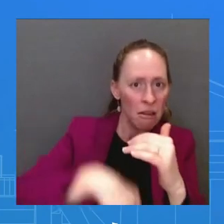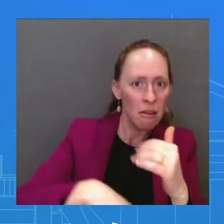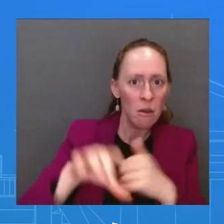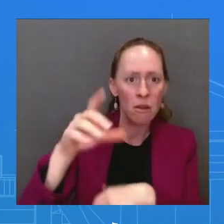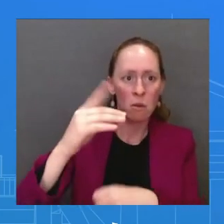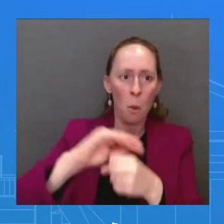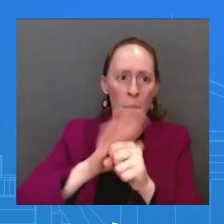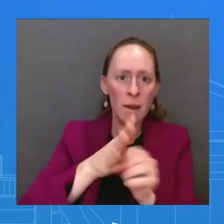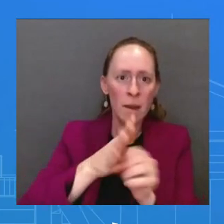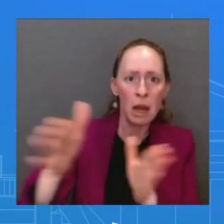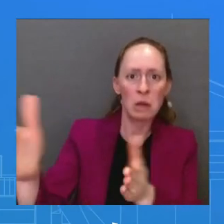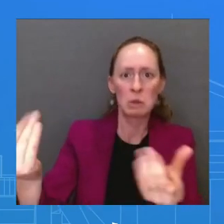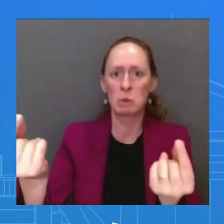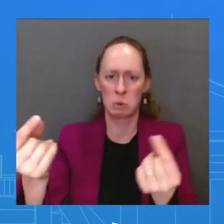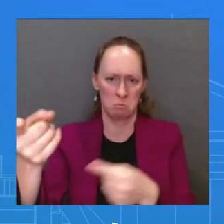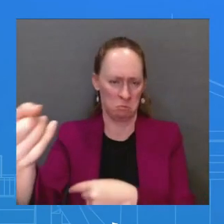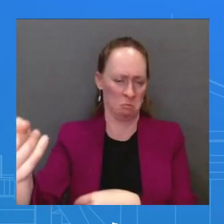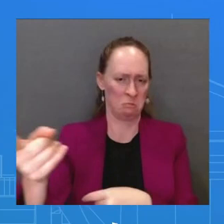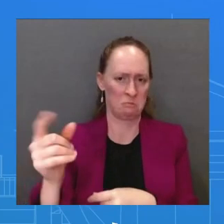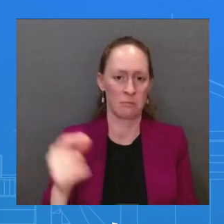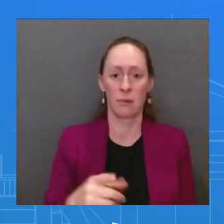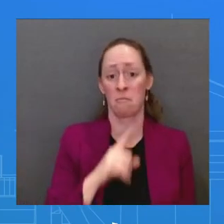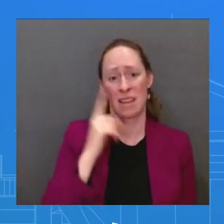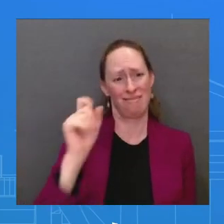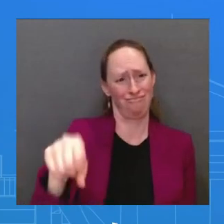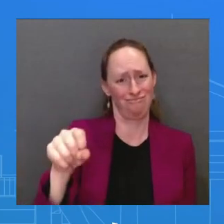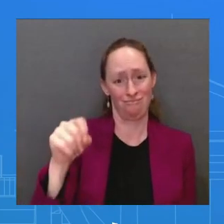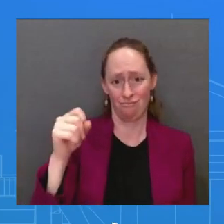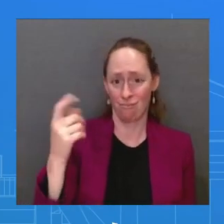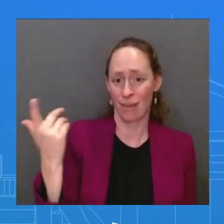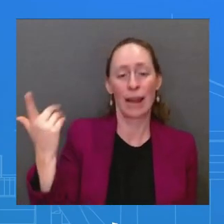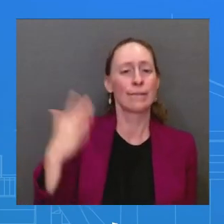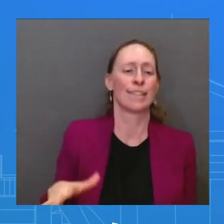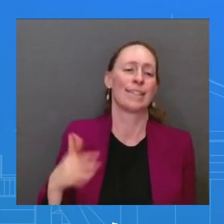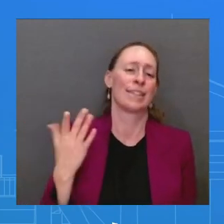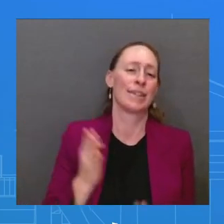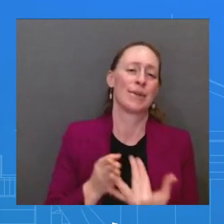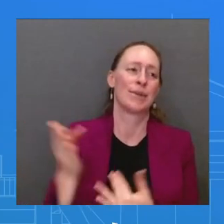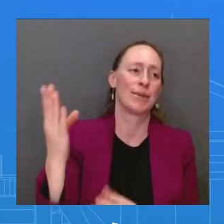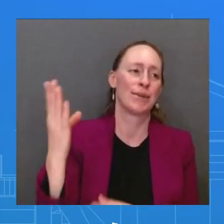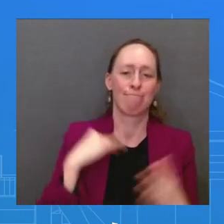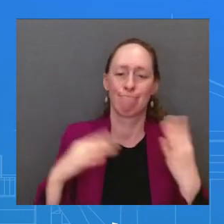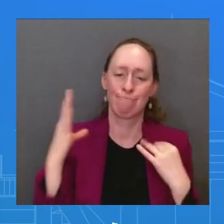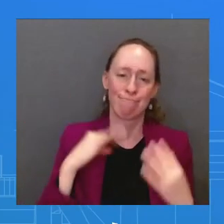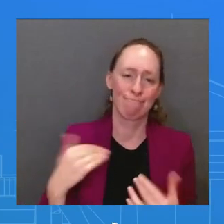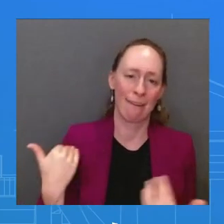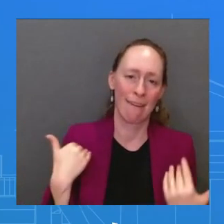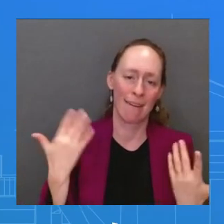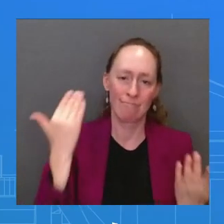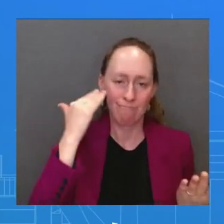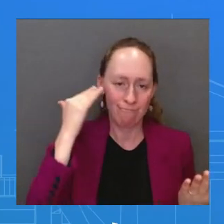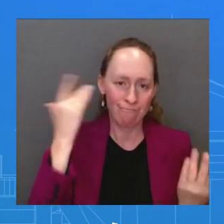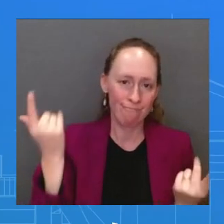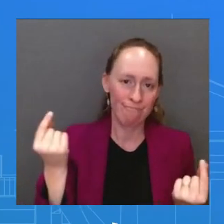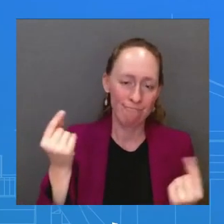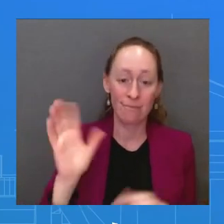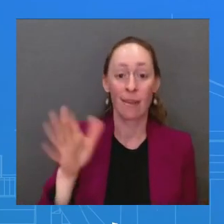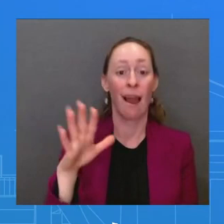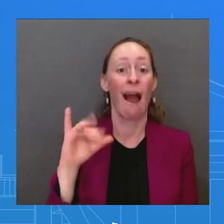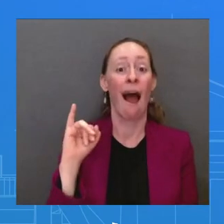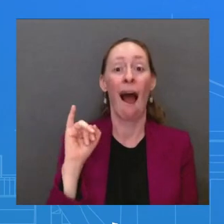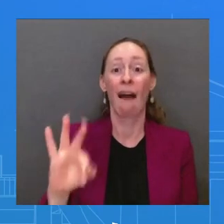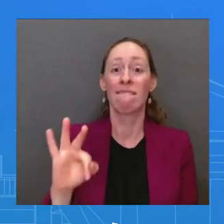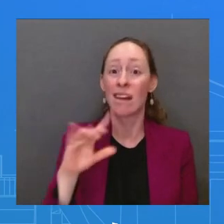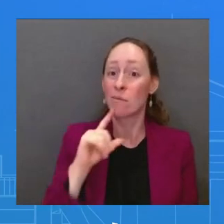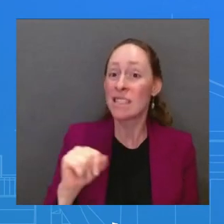now from the early days of the administration in managing for situations in which COVID plays a